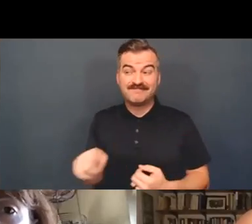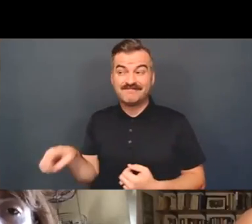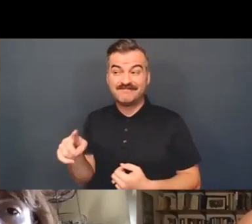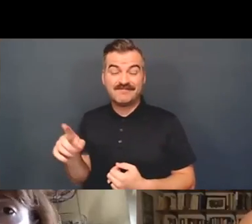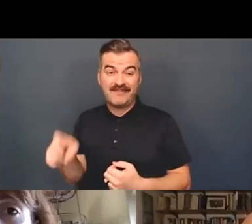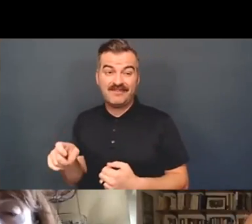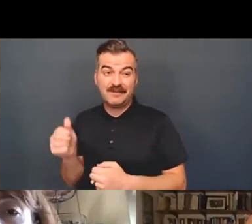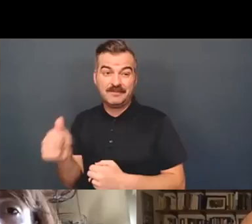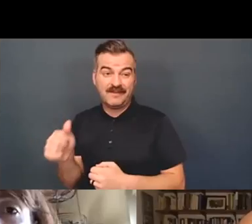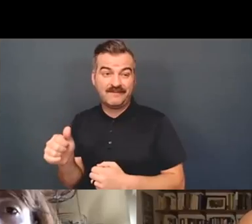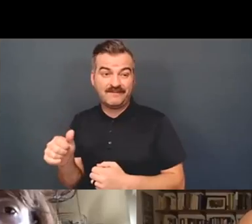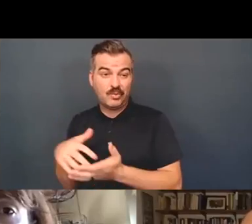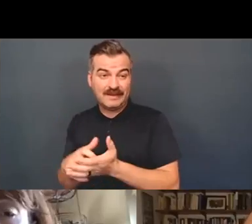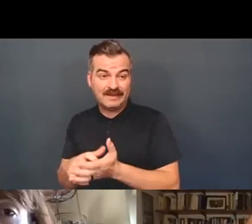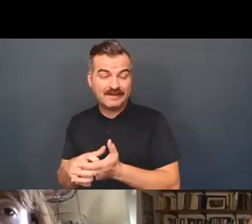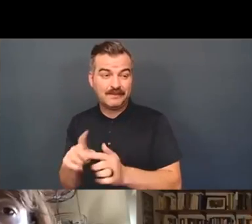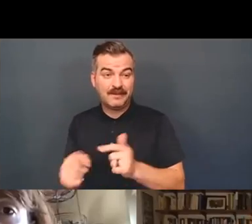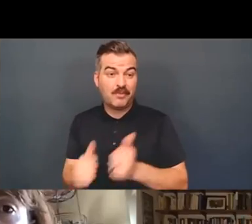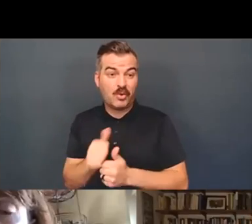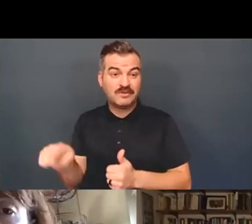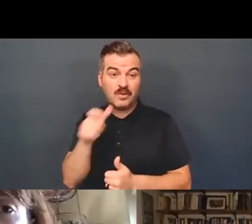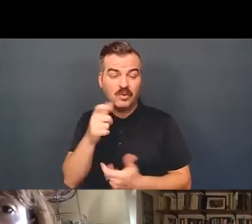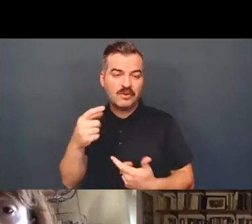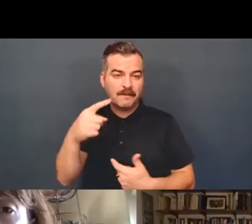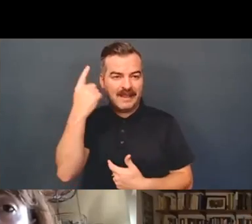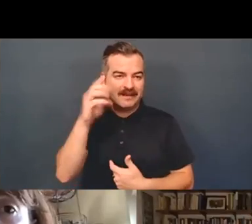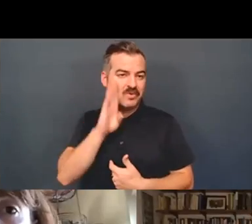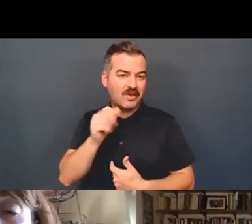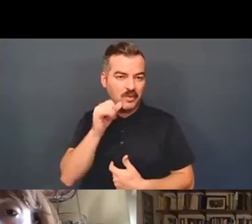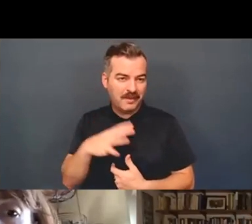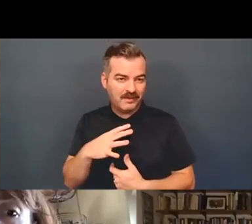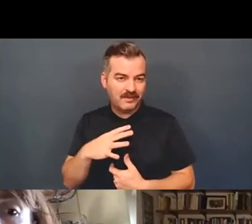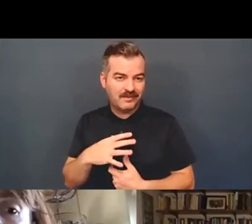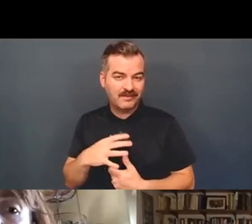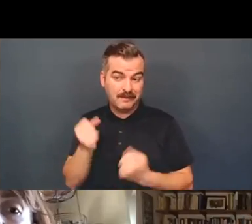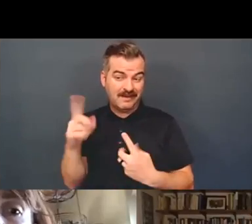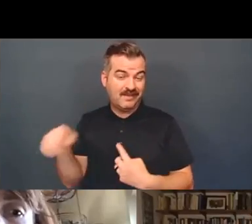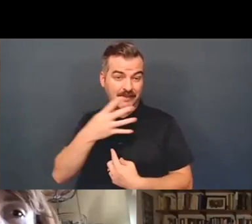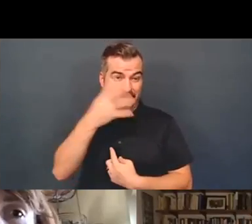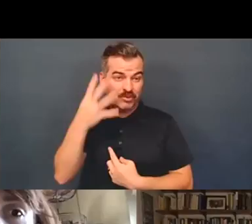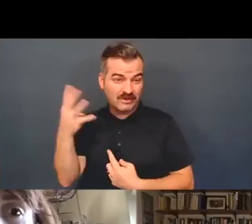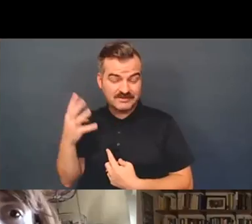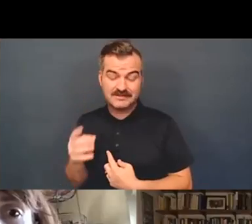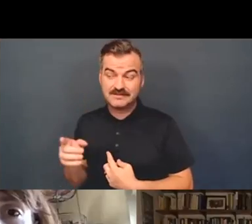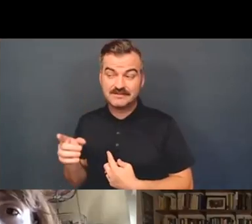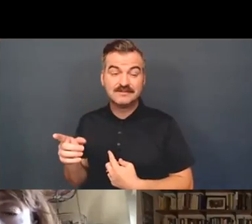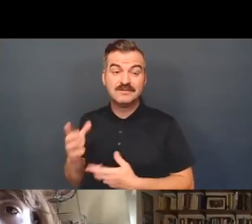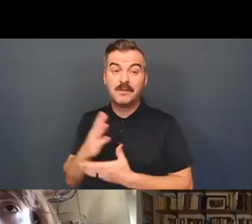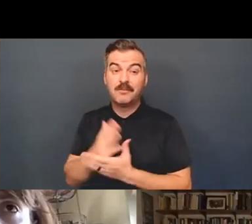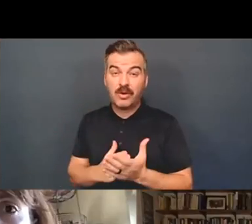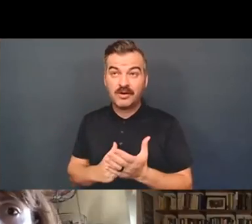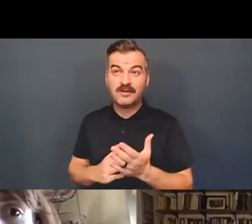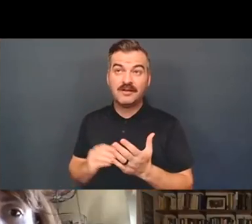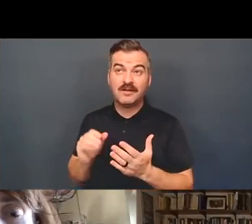predominantly in the United States, black and brown women, who often immigrant women. And so part of the